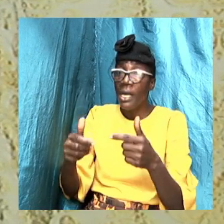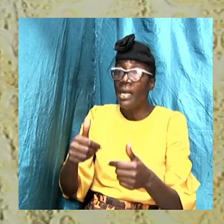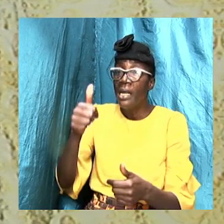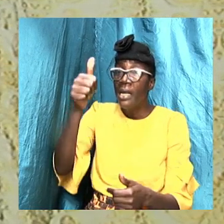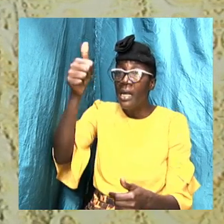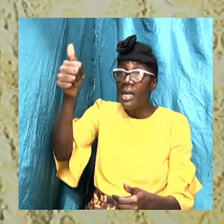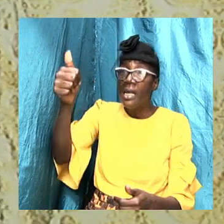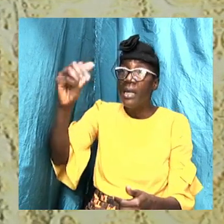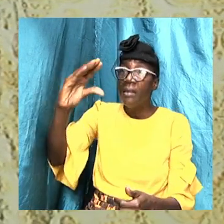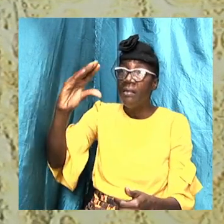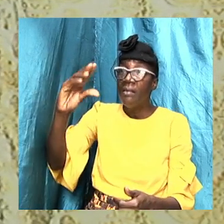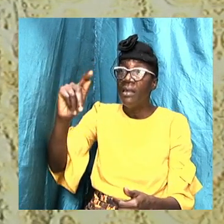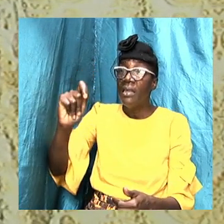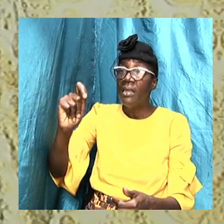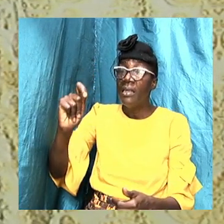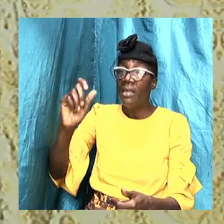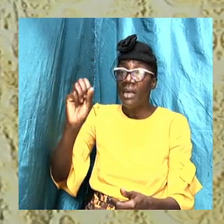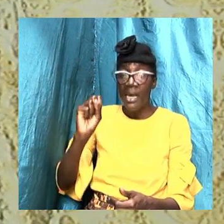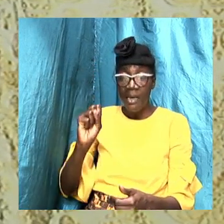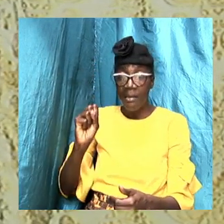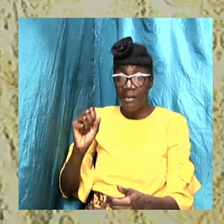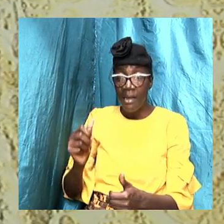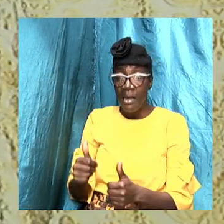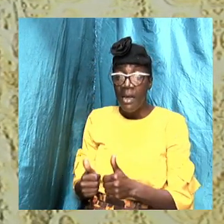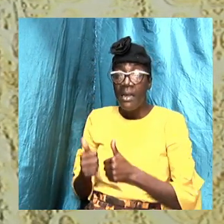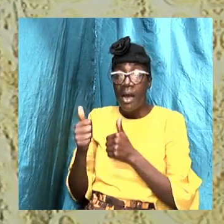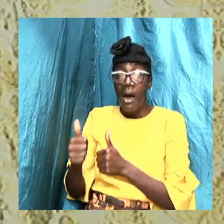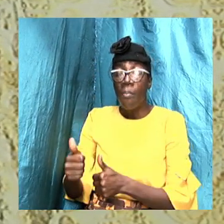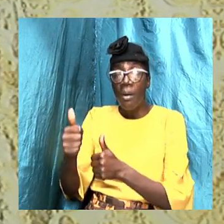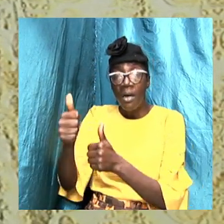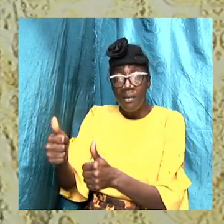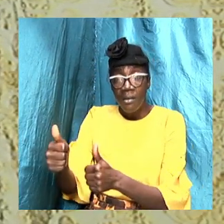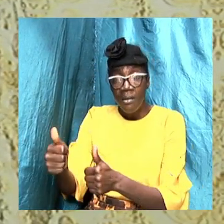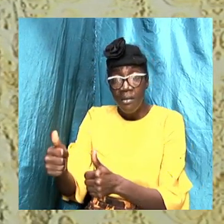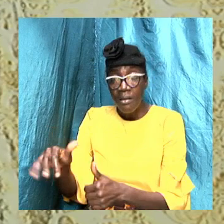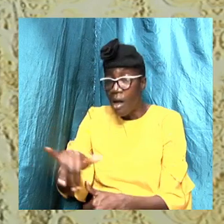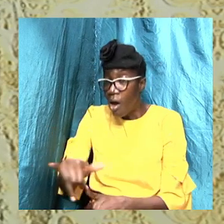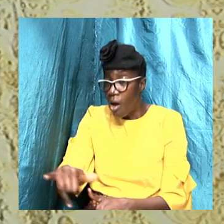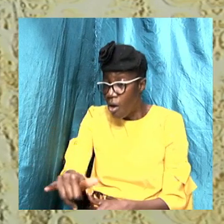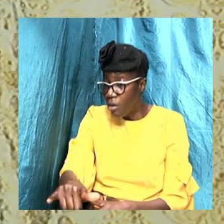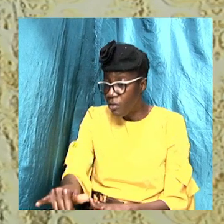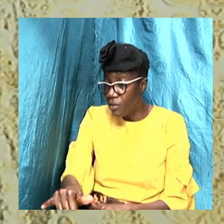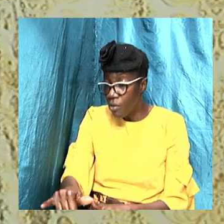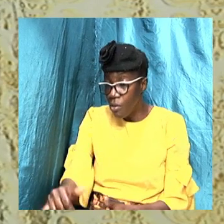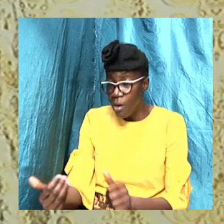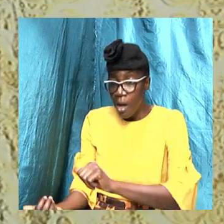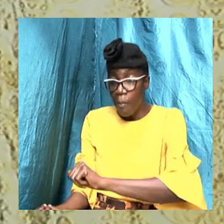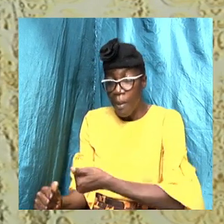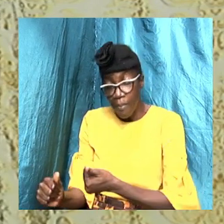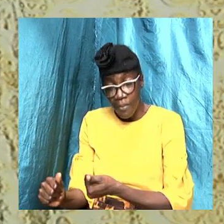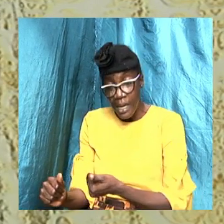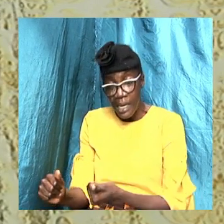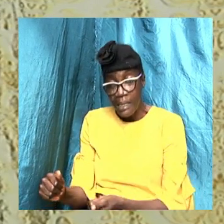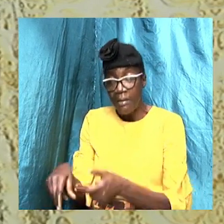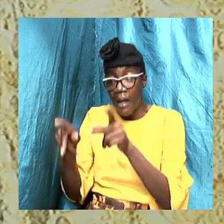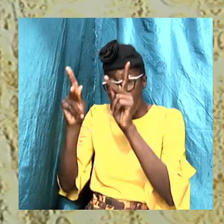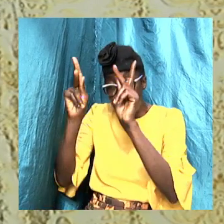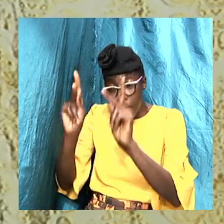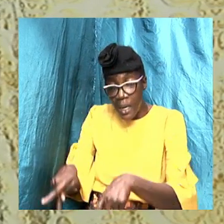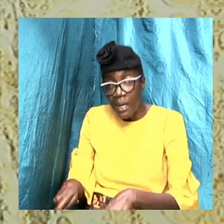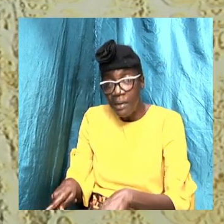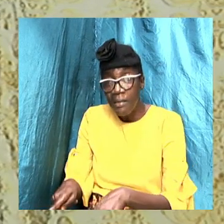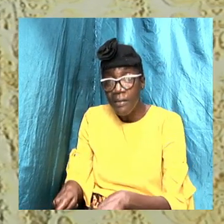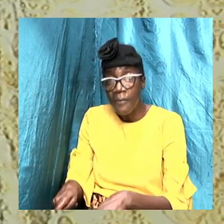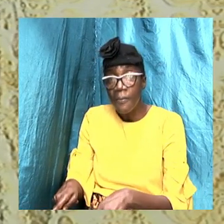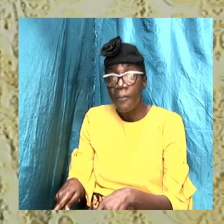recognize that the apostles also baptized individuals. Then they, Acts